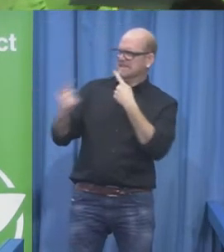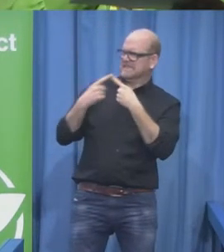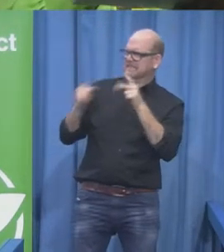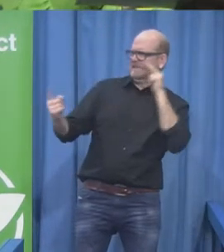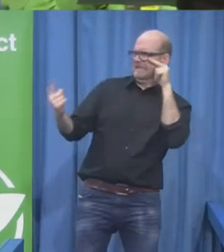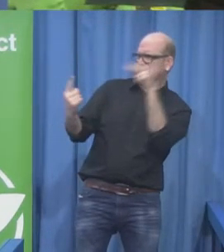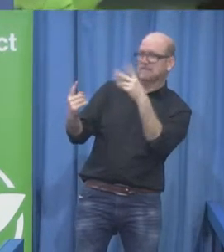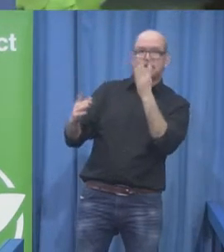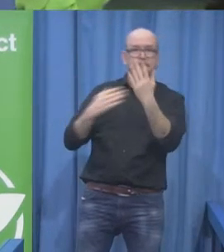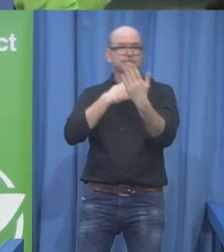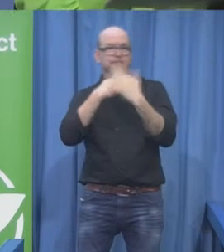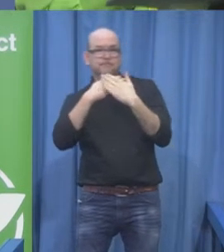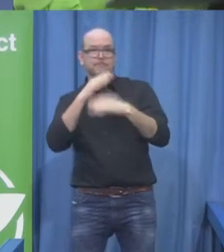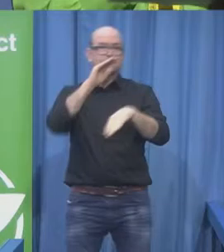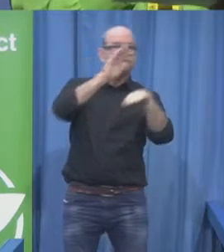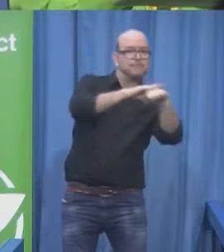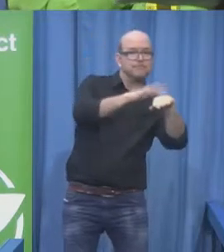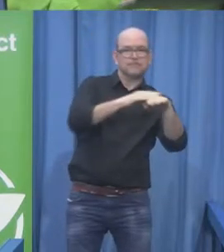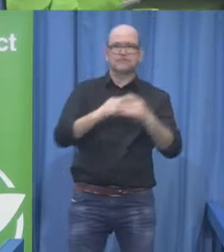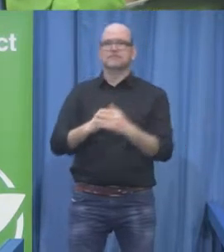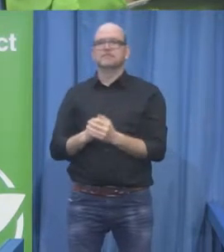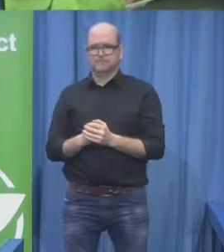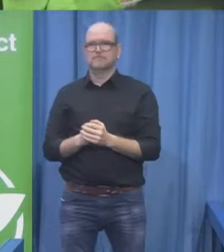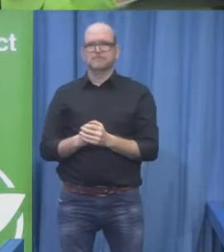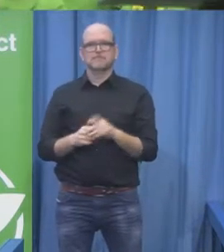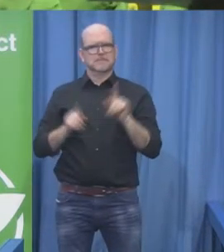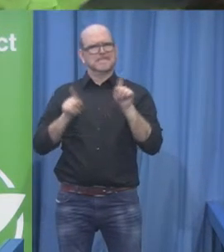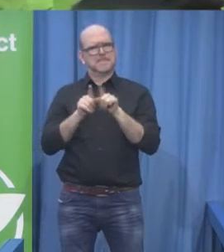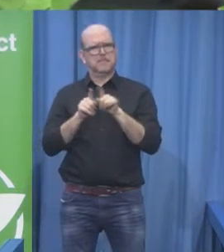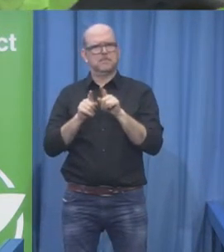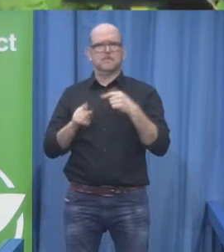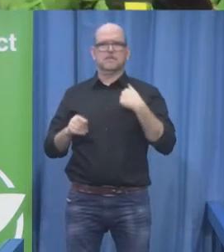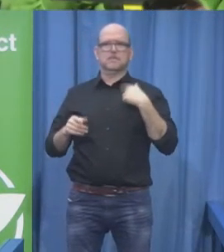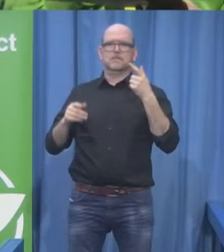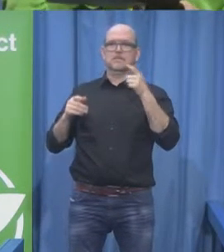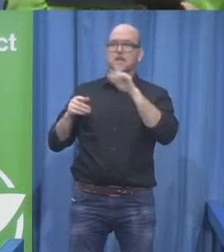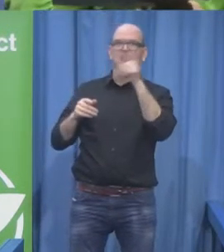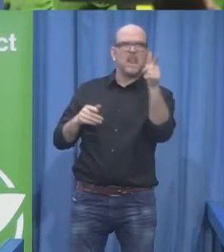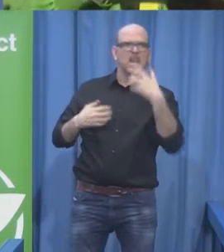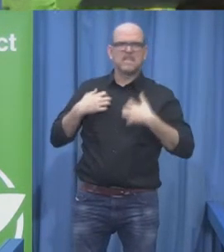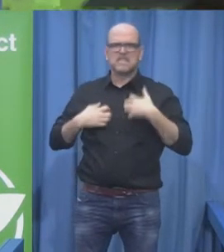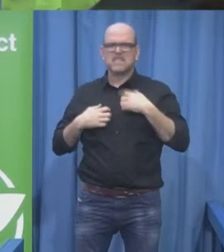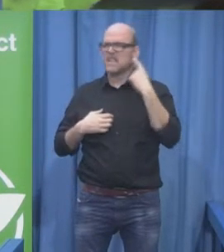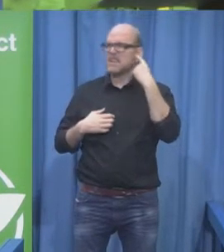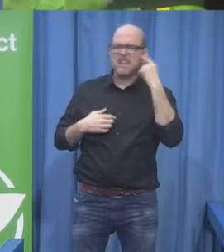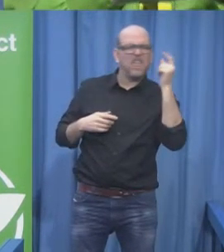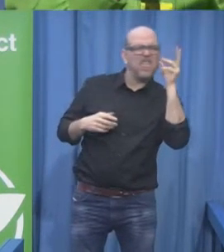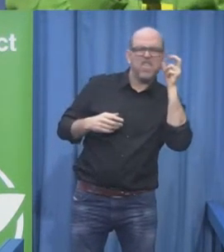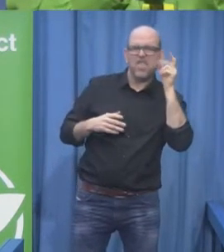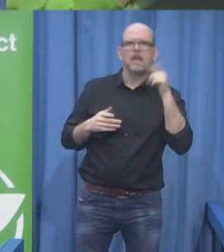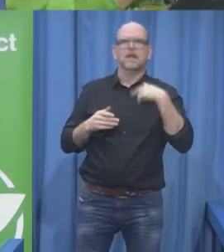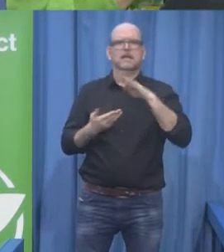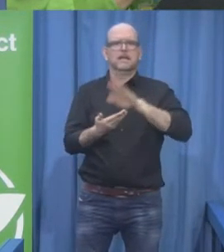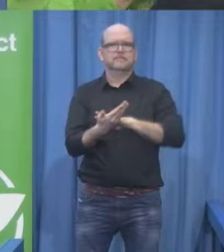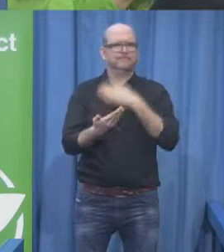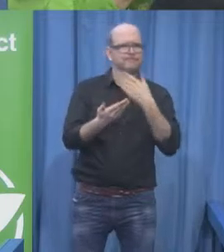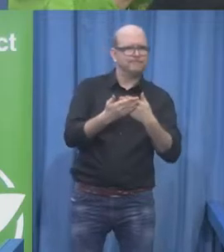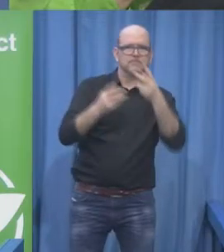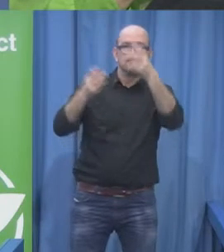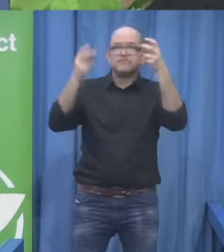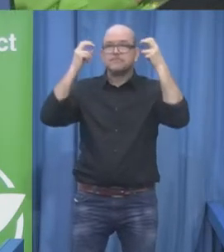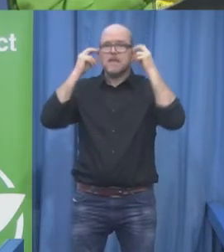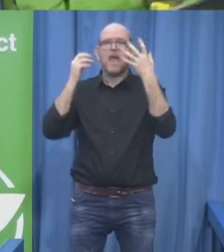will be speaking in German so you will be able to go to Channel 3 should you require an English interpretation.